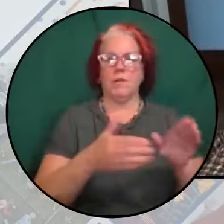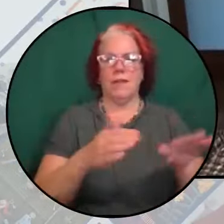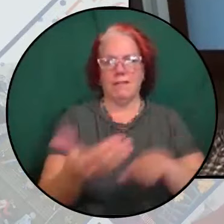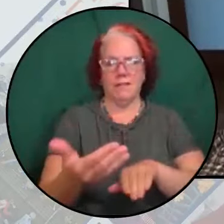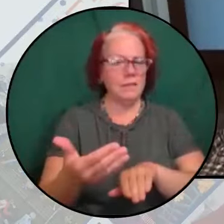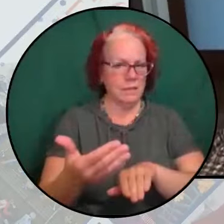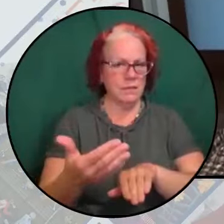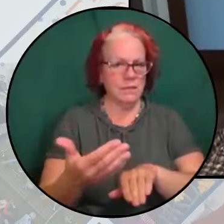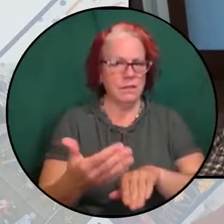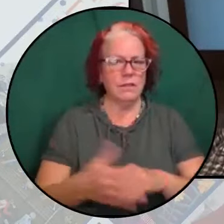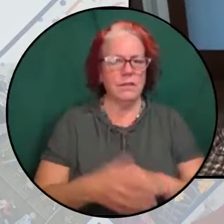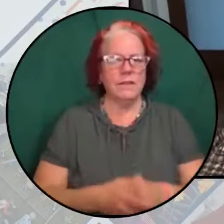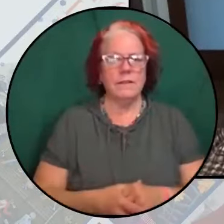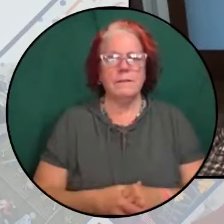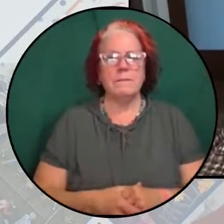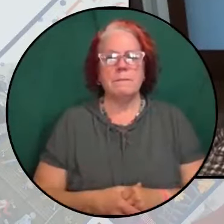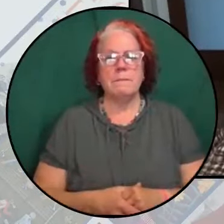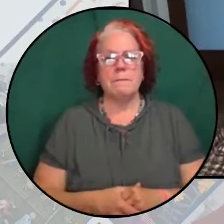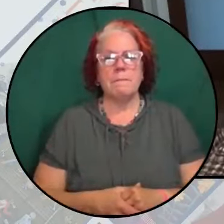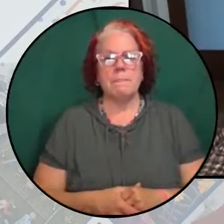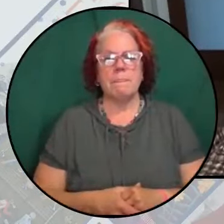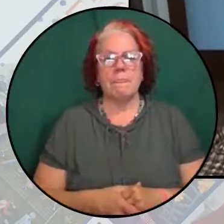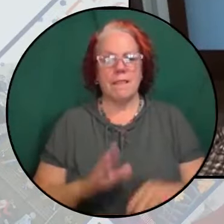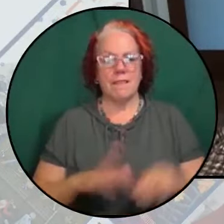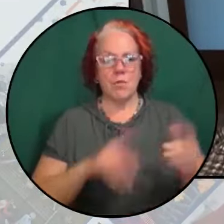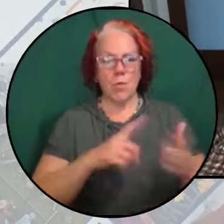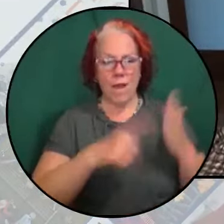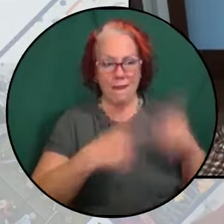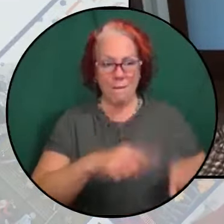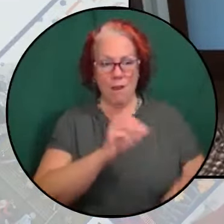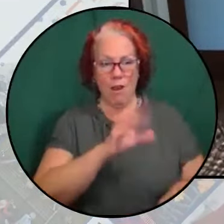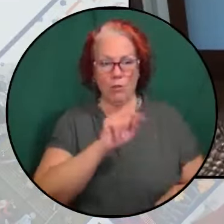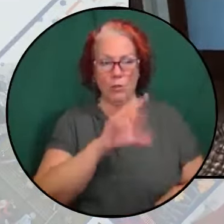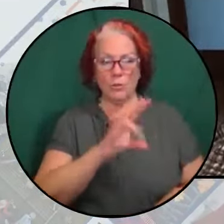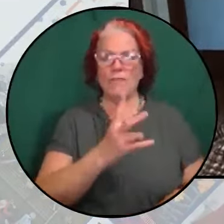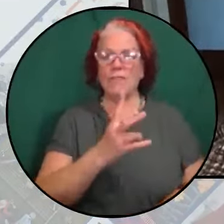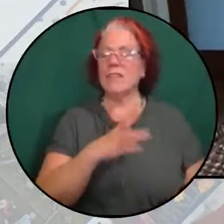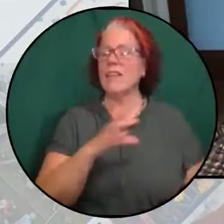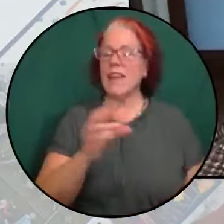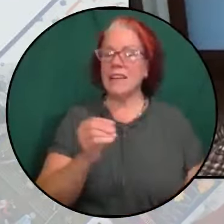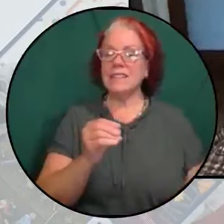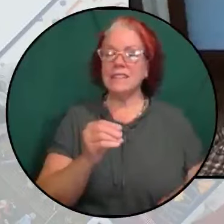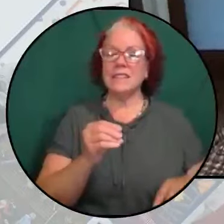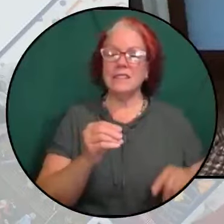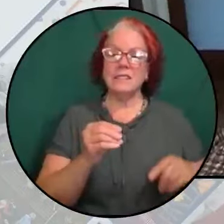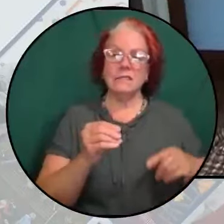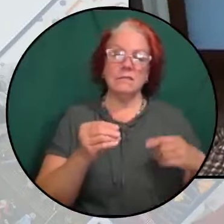occurred on October was 7th. And this is justified.